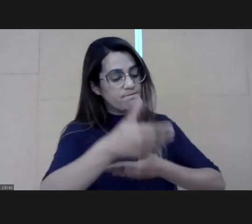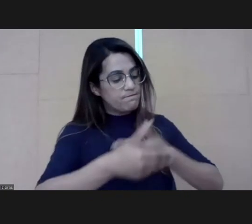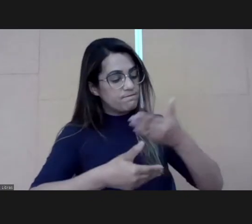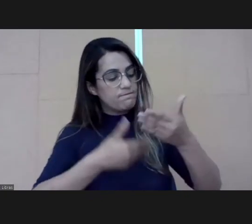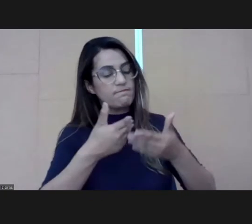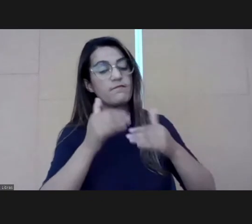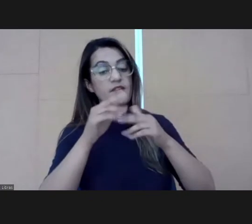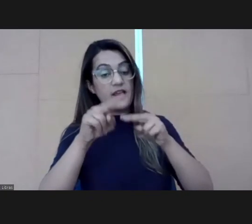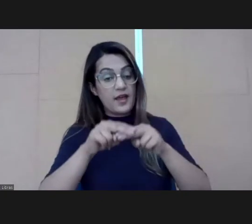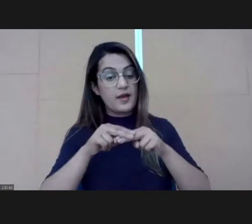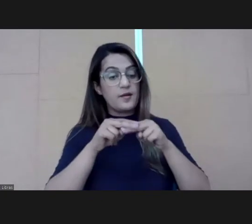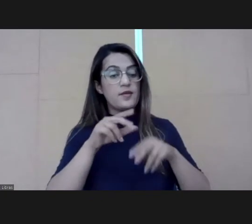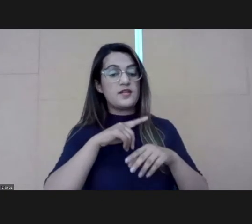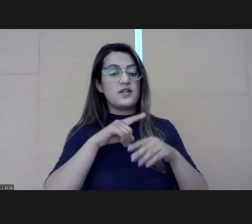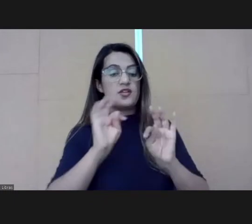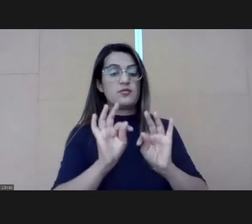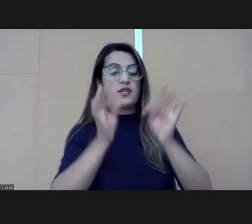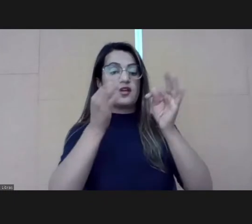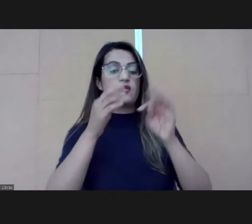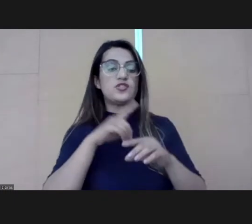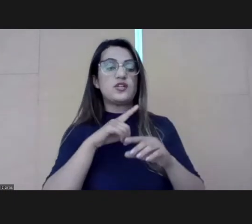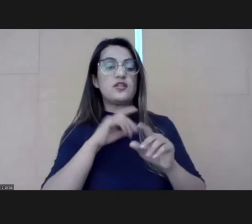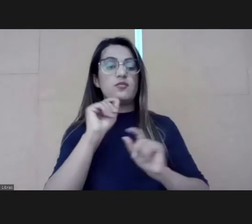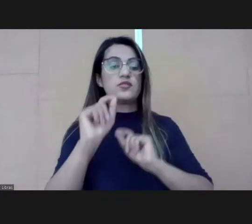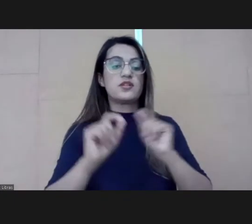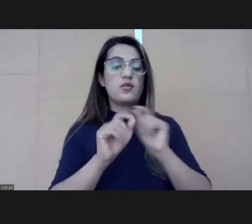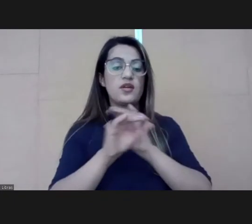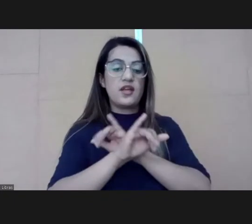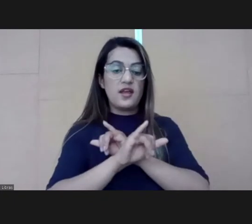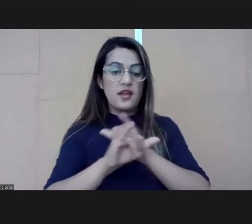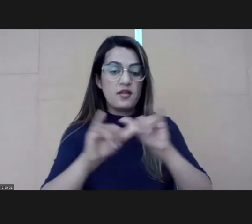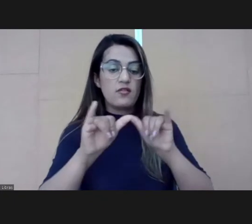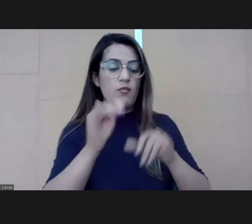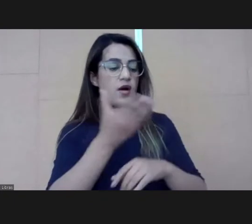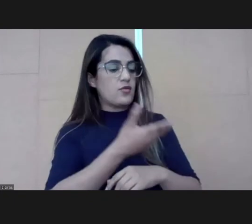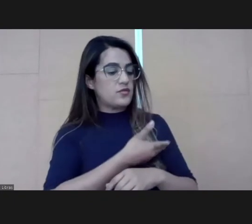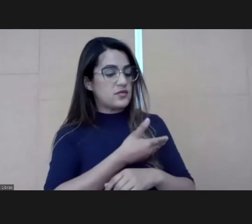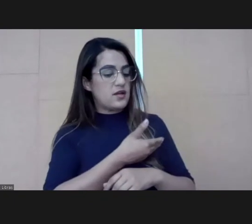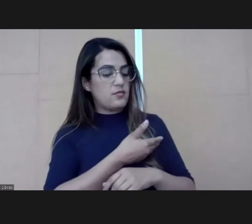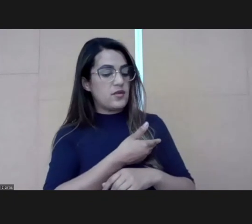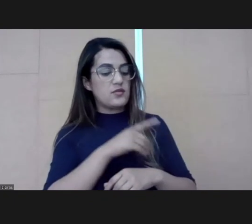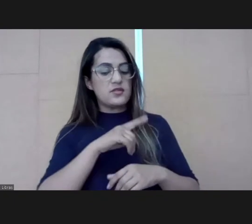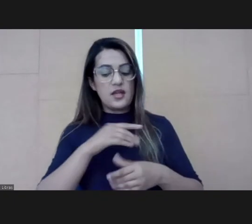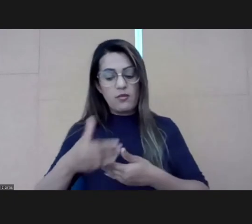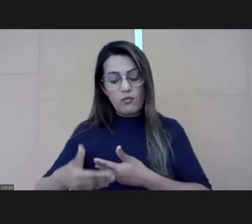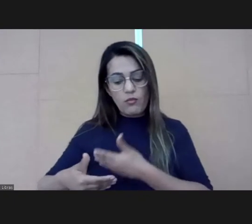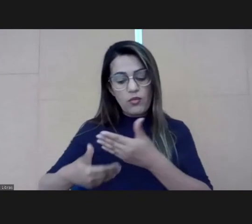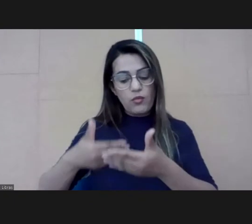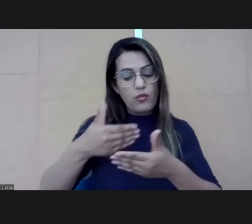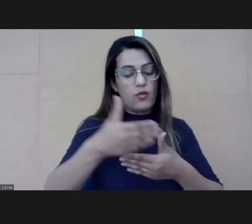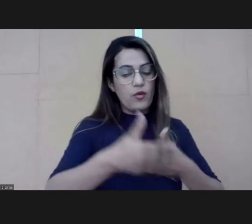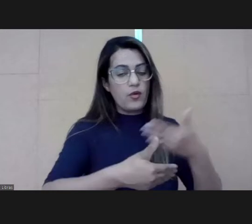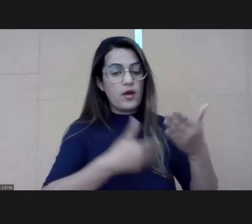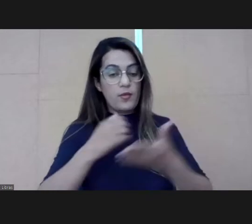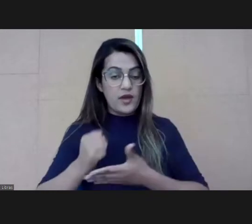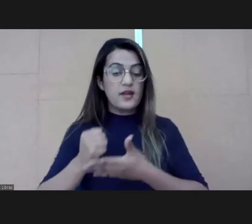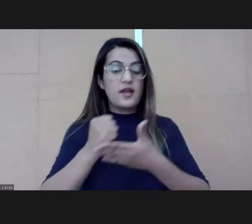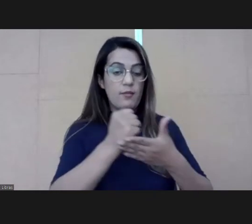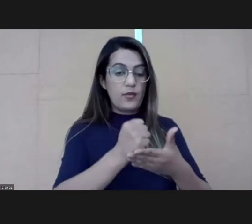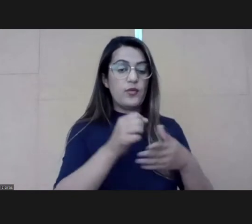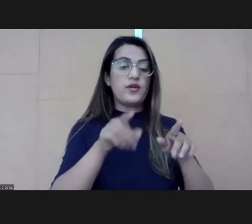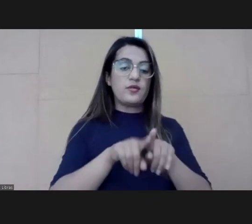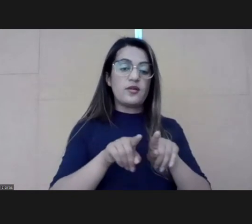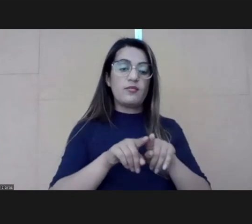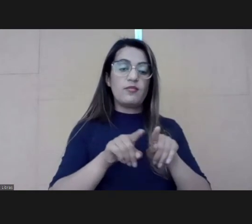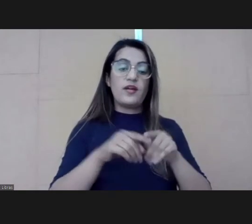colleagues and sustain collaboration through this time has really been great. So I hope the picture that I've painted